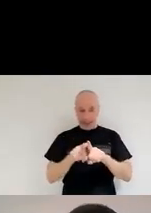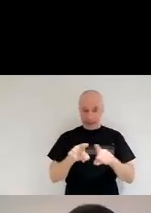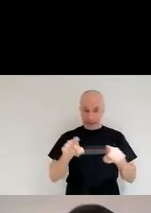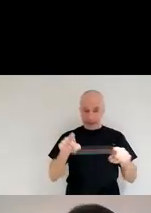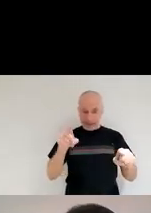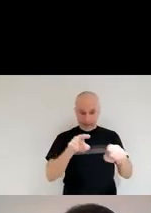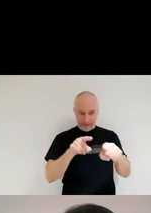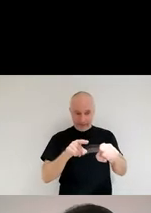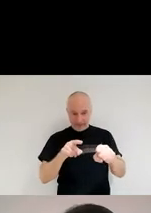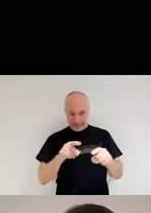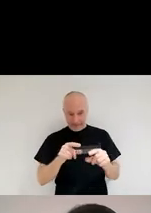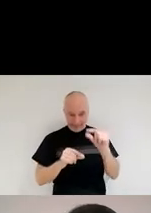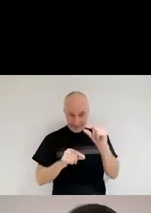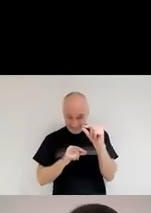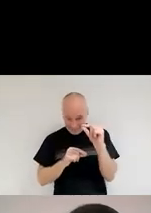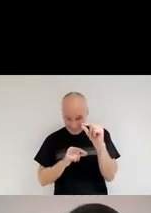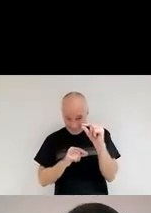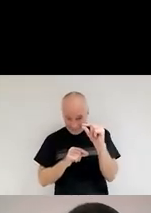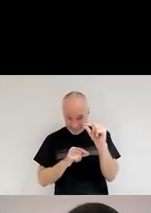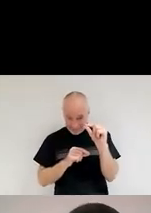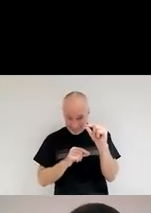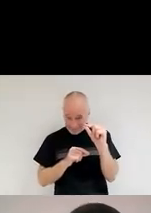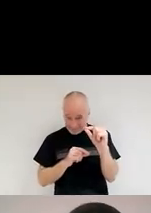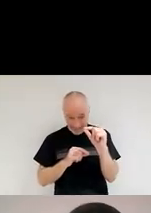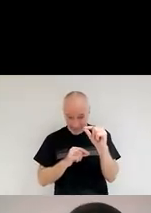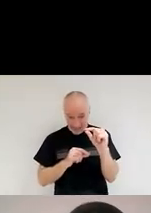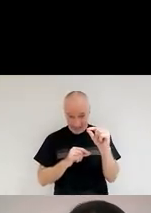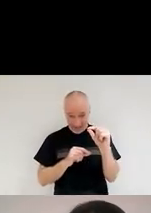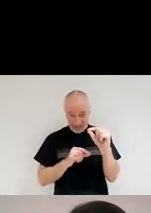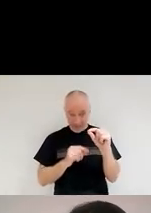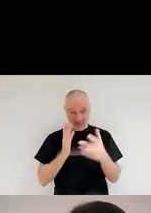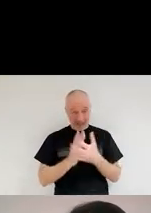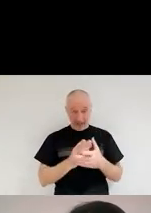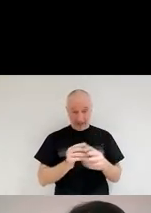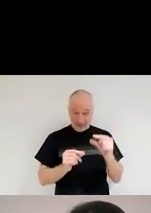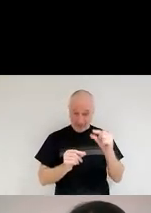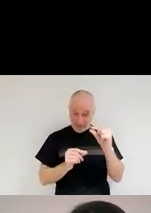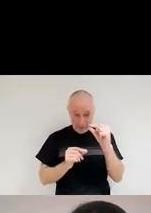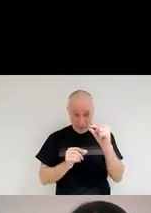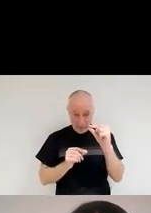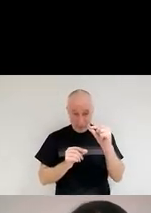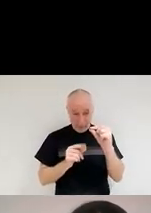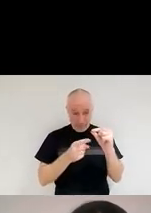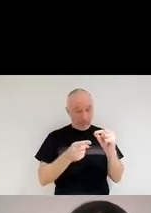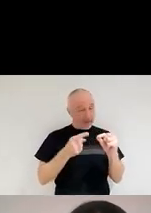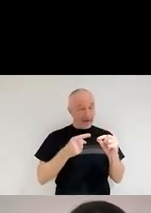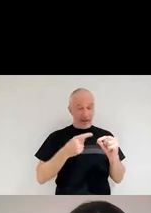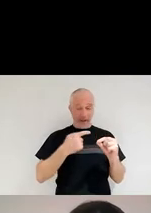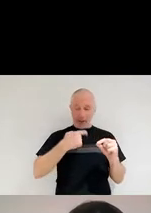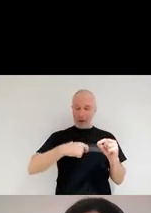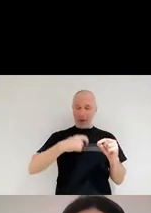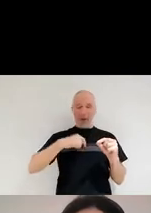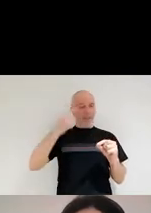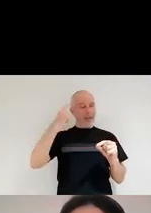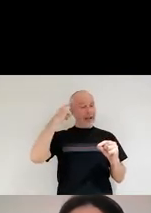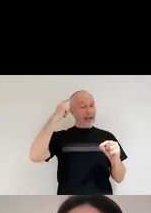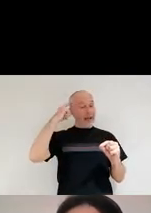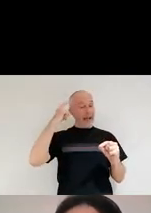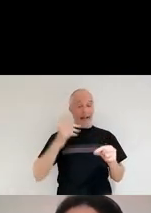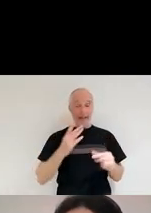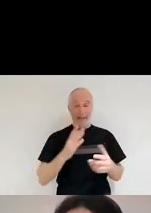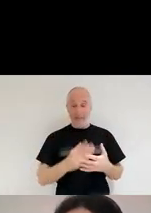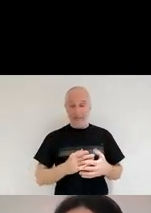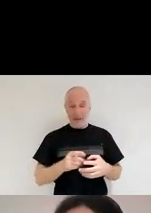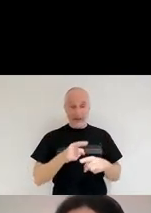as you can see it's tiny compared to it. It's a fraction of the size of a human hair, right? And even here I made it